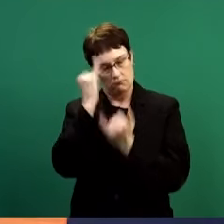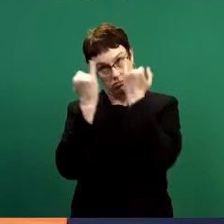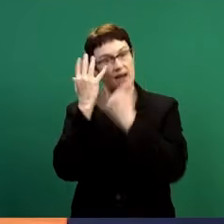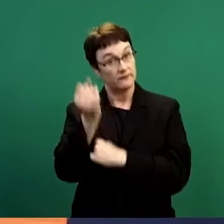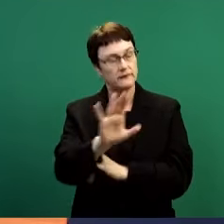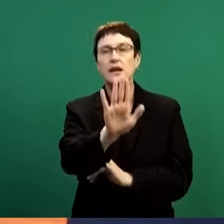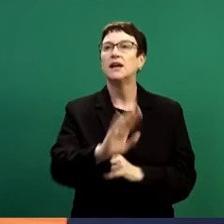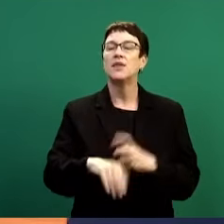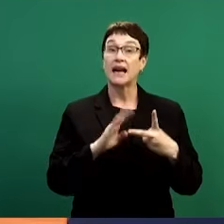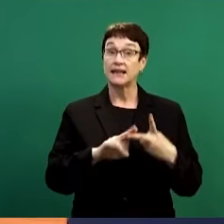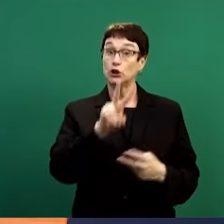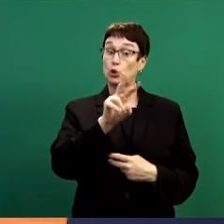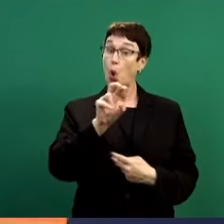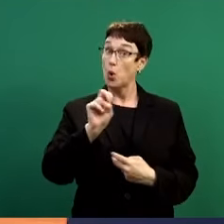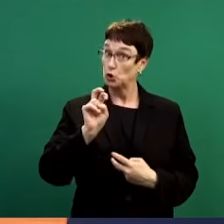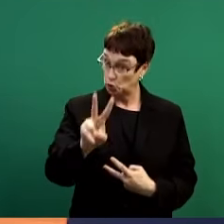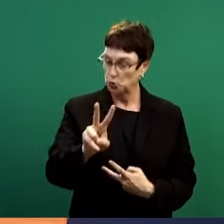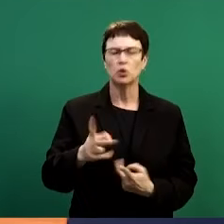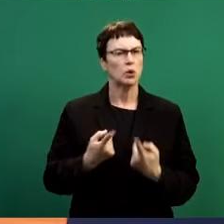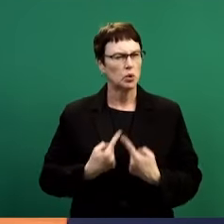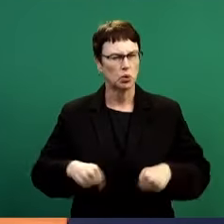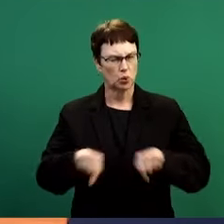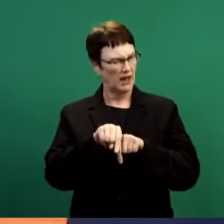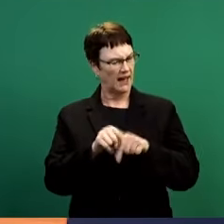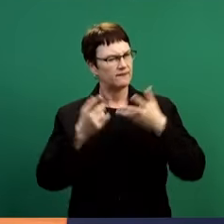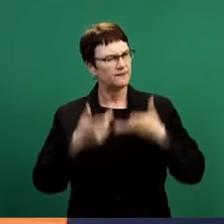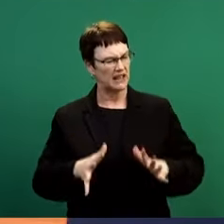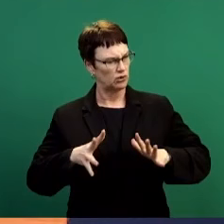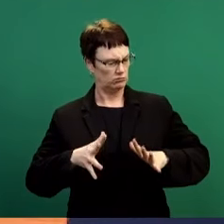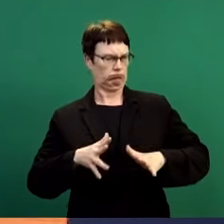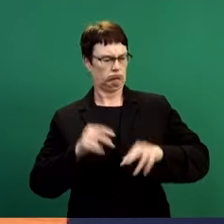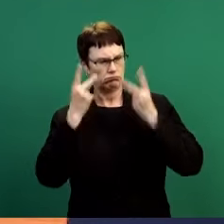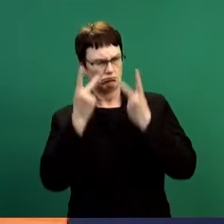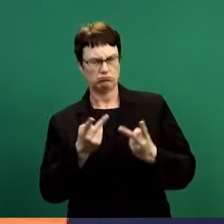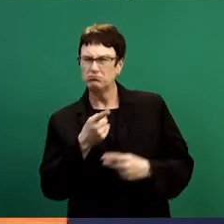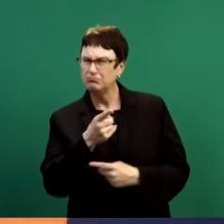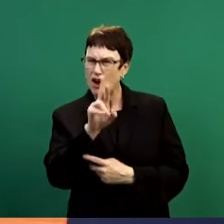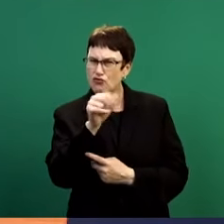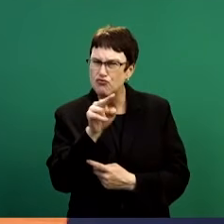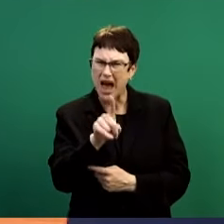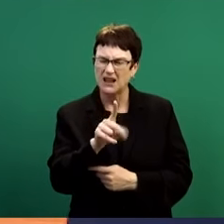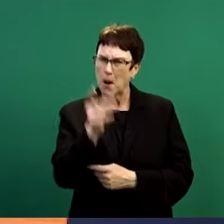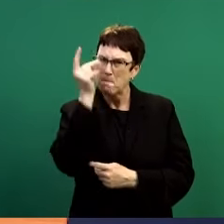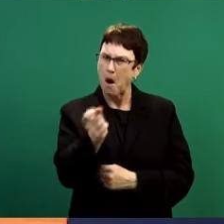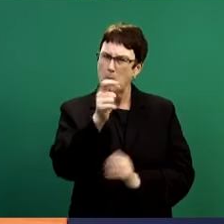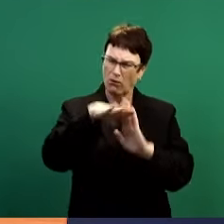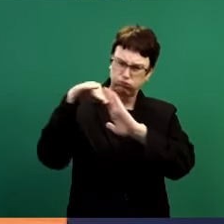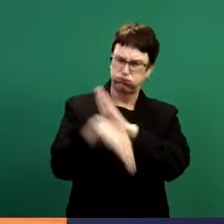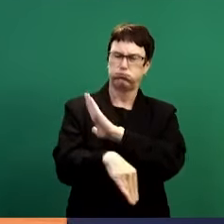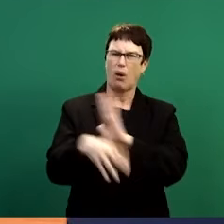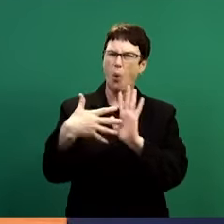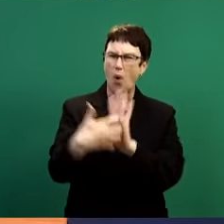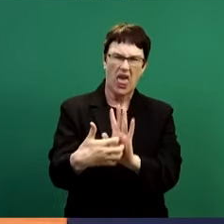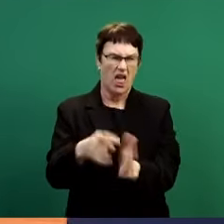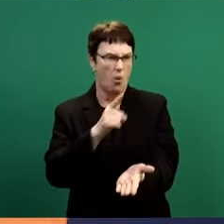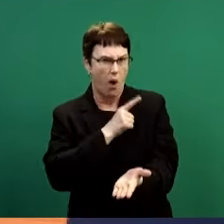into the rapid depreciation of You can Google it. You will find it on the website of the Department of